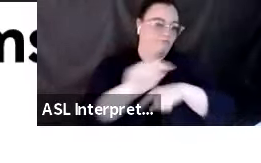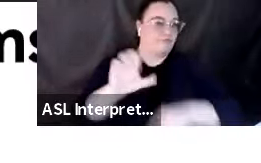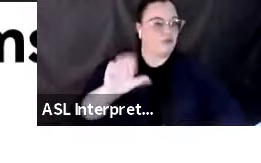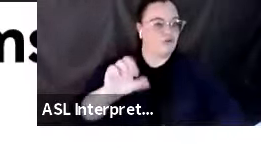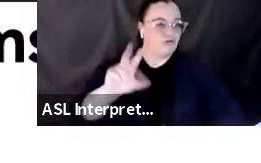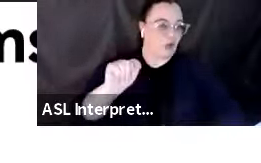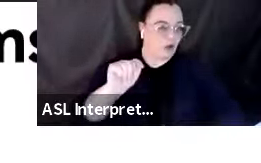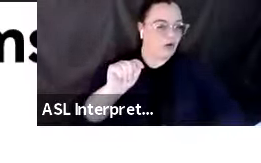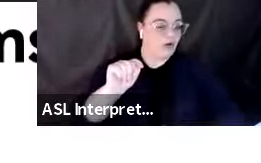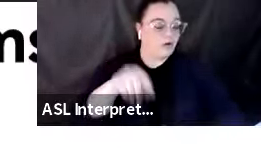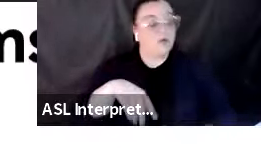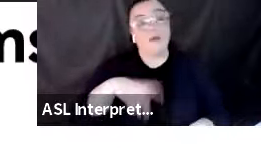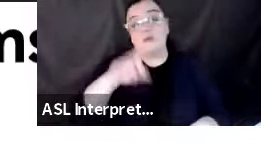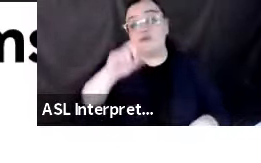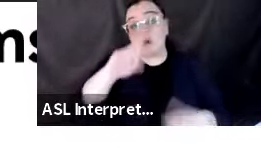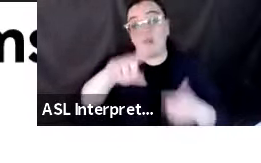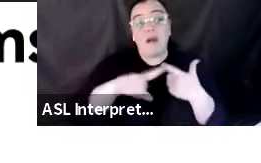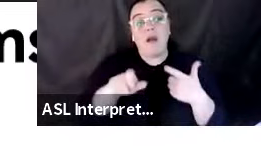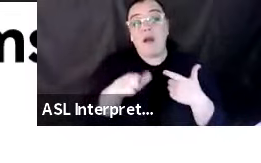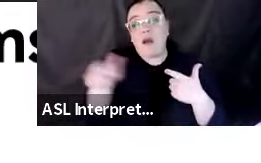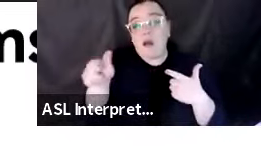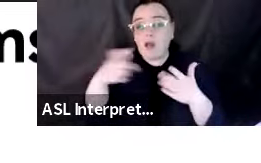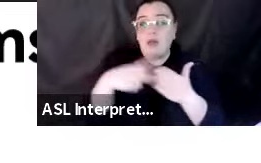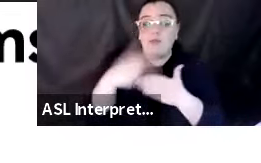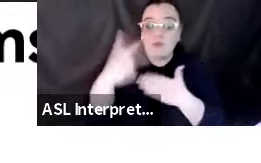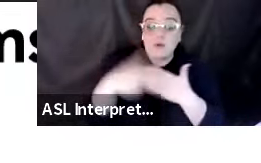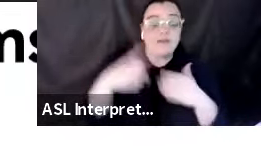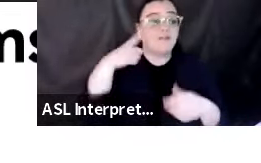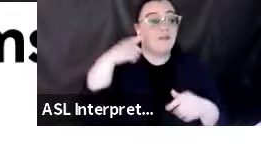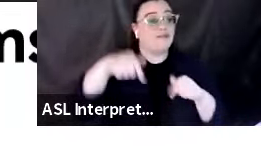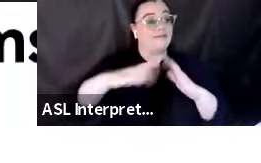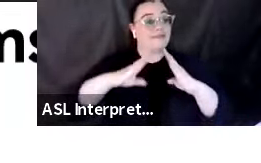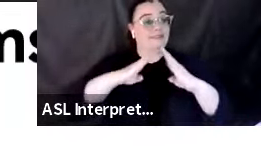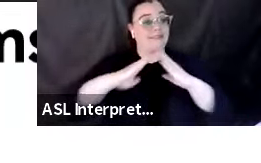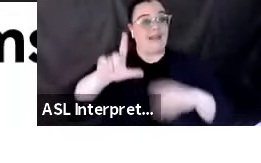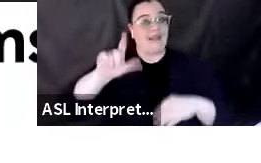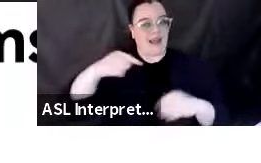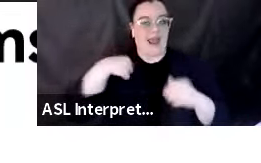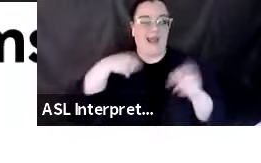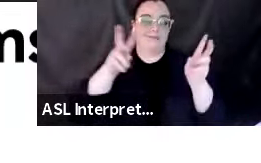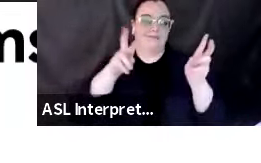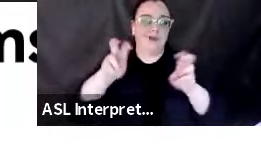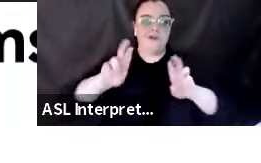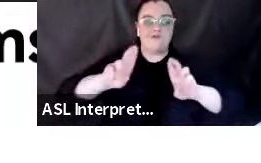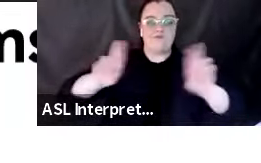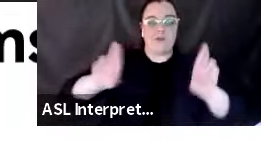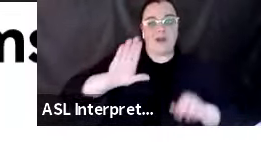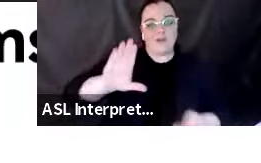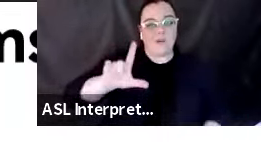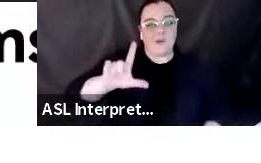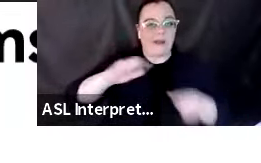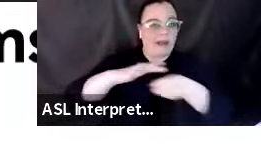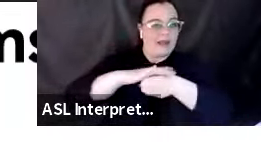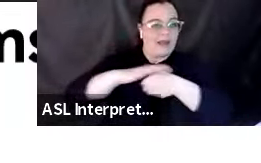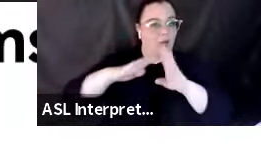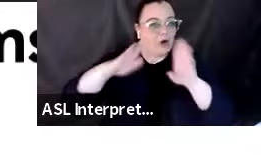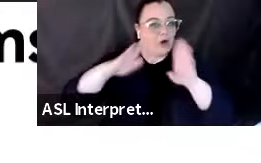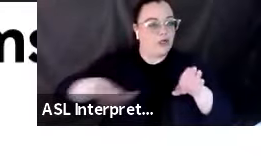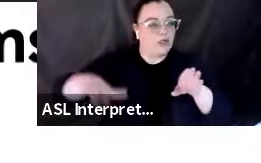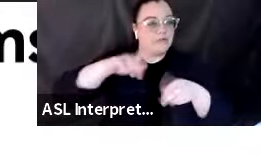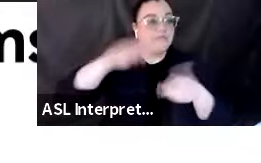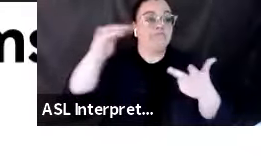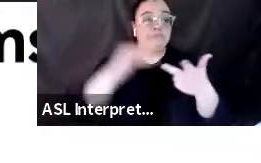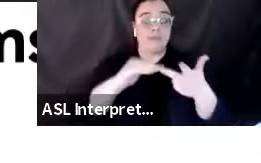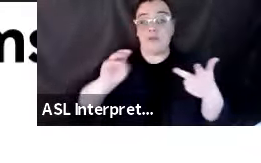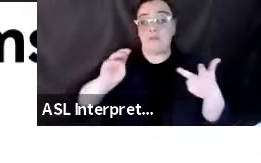There are other programs. The City of Los Angeles has the Ready Your LA Neighborhood Program. There's the Map Your Neighborhood Program,